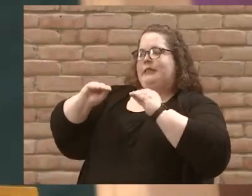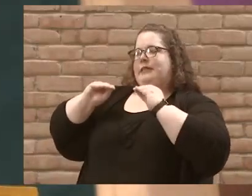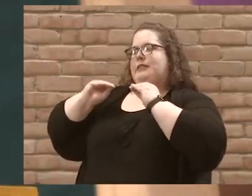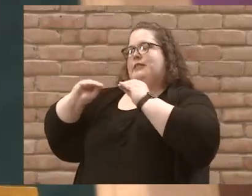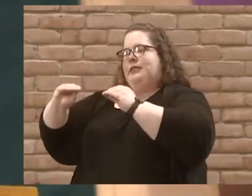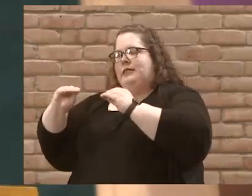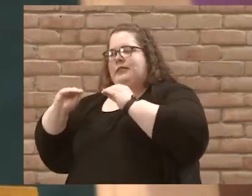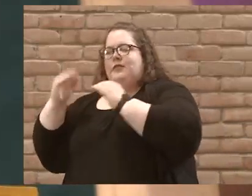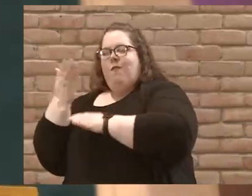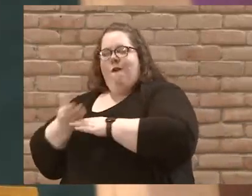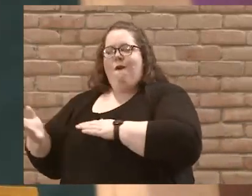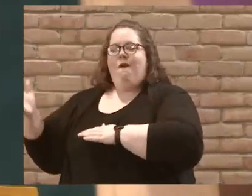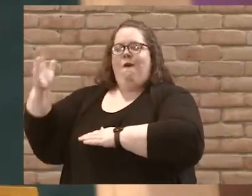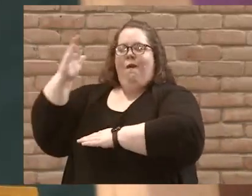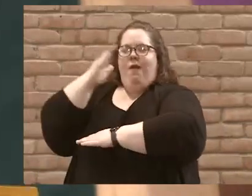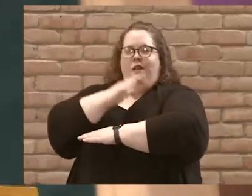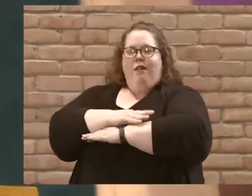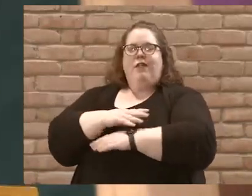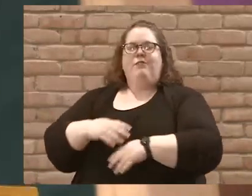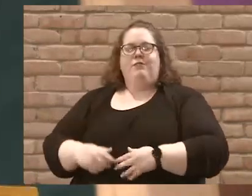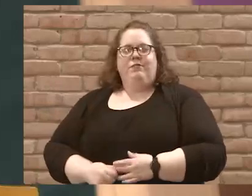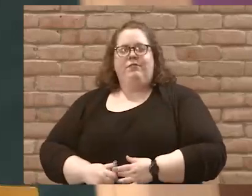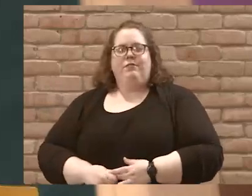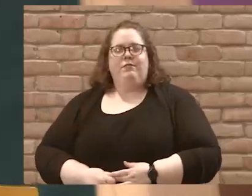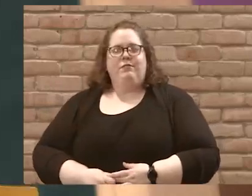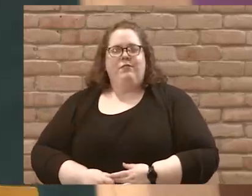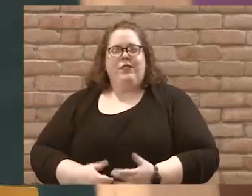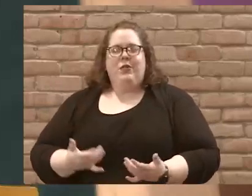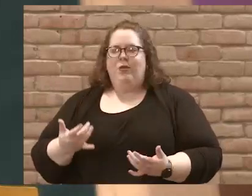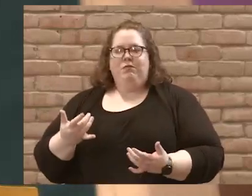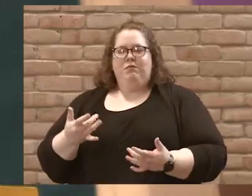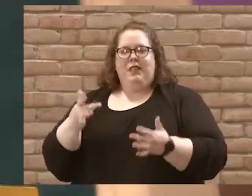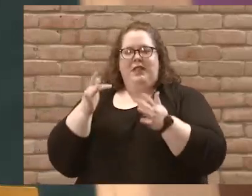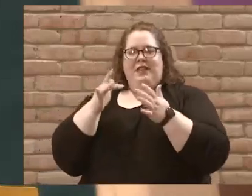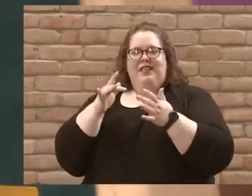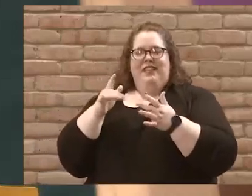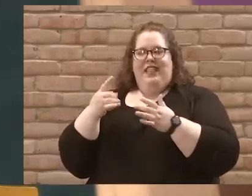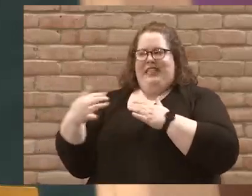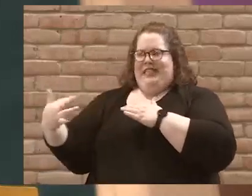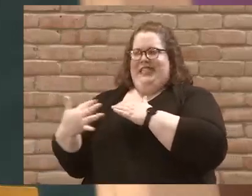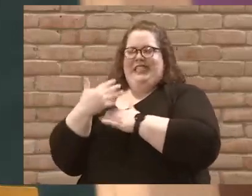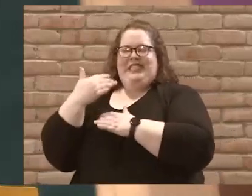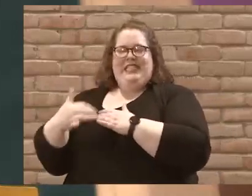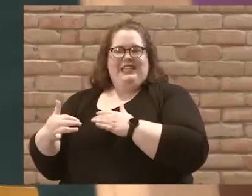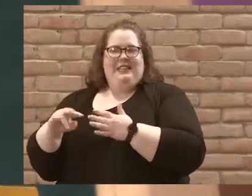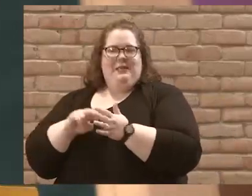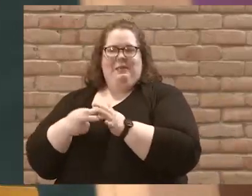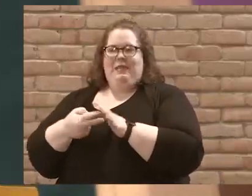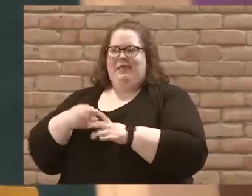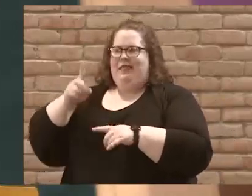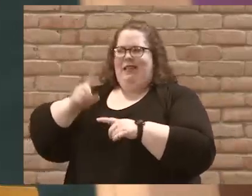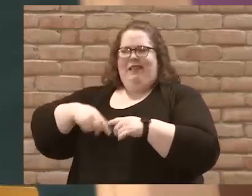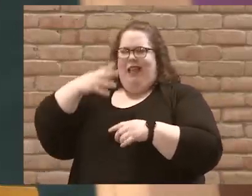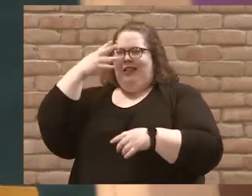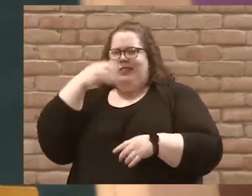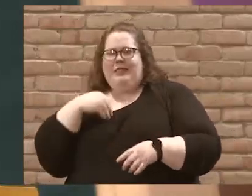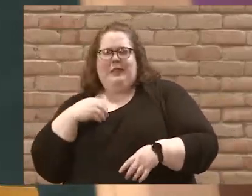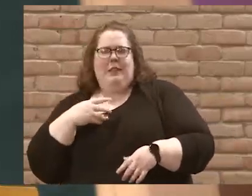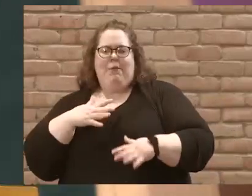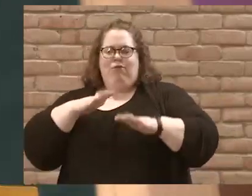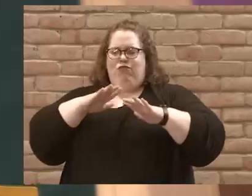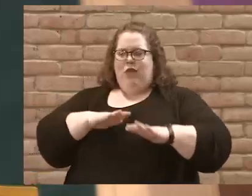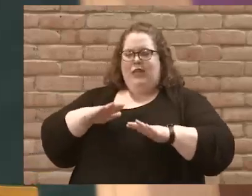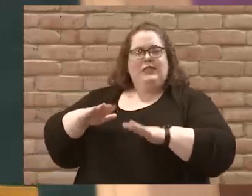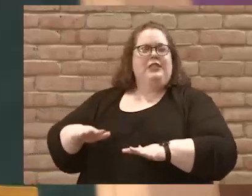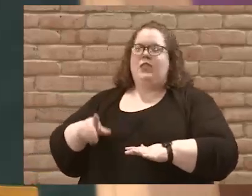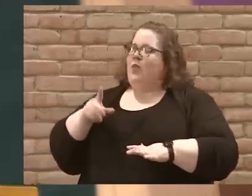And along the coast of the Sea of Galilee, there's no green room for him to retreat to and get a little nap and get some refreshment. He's teaching